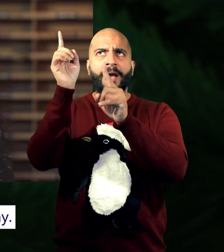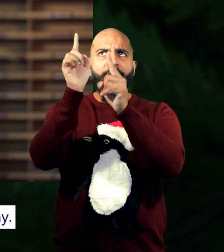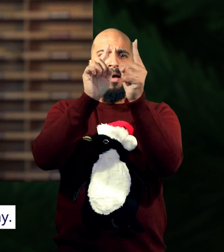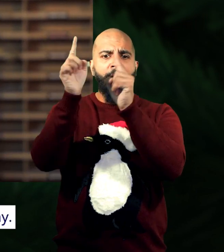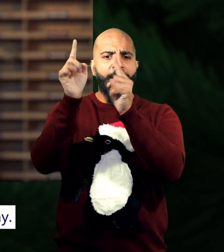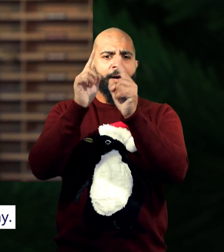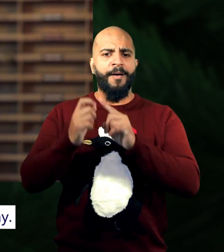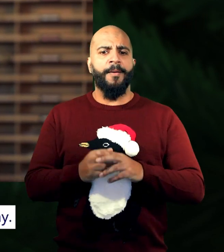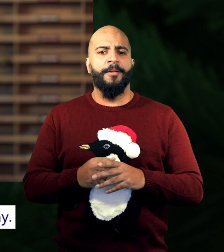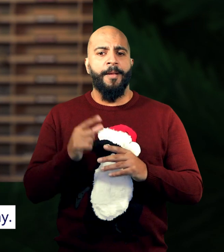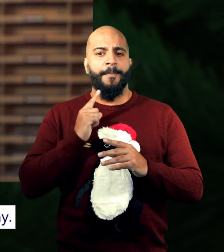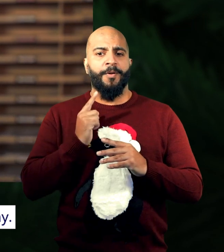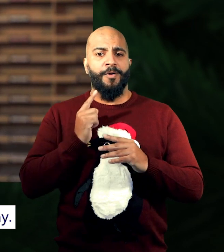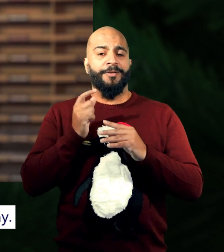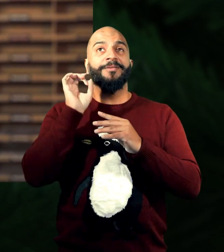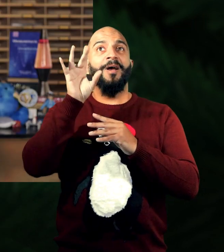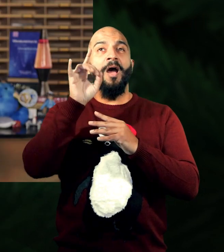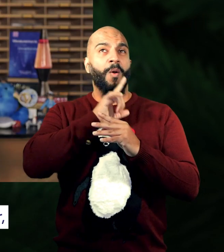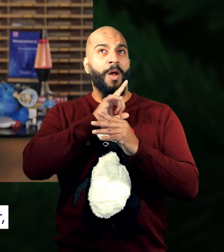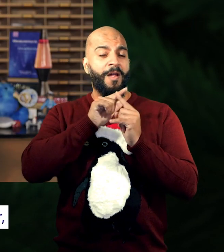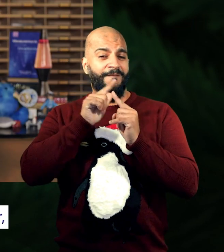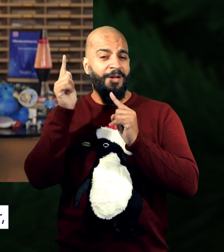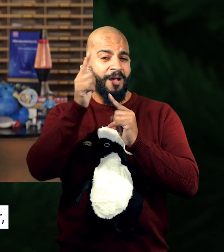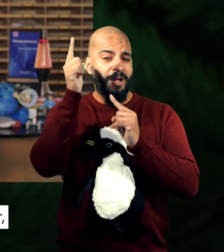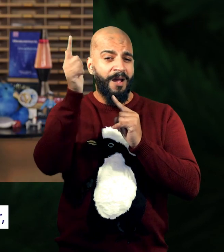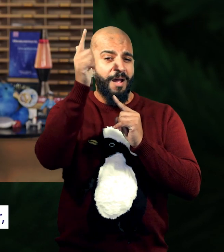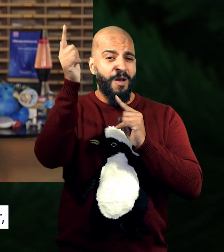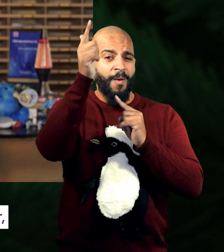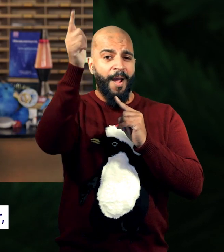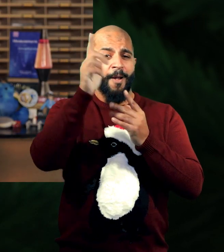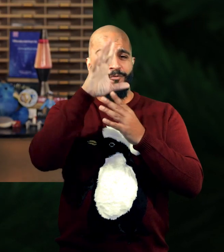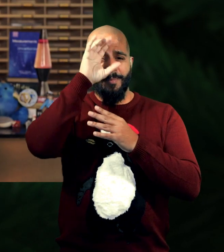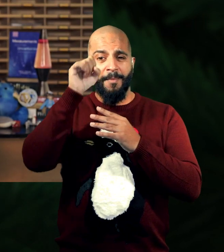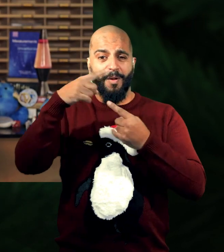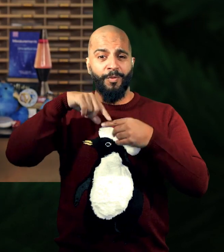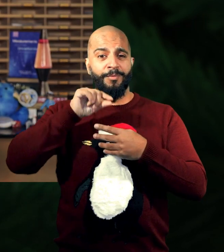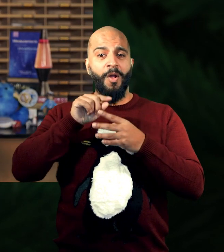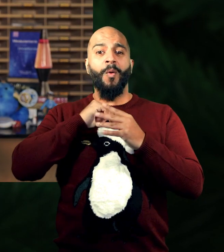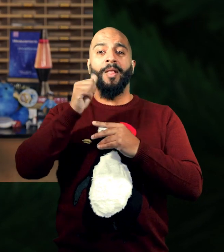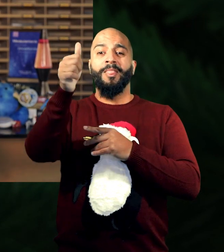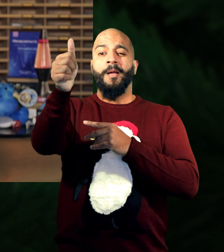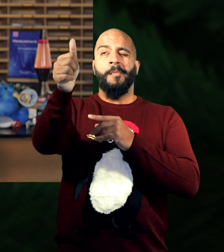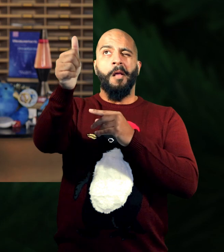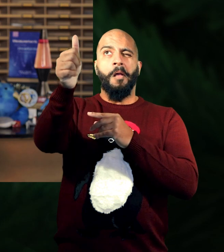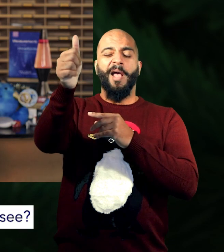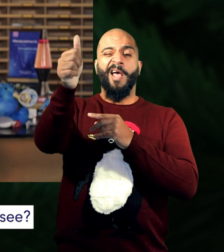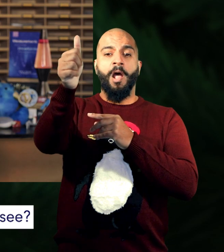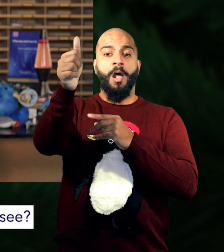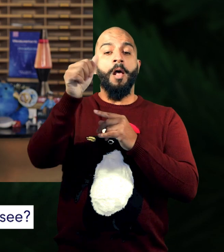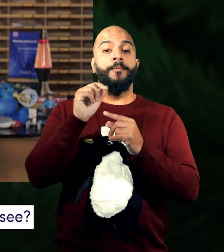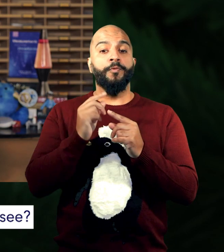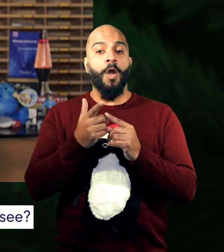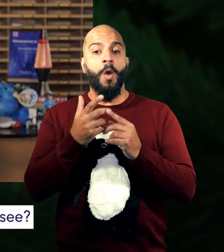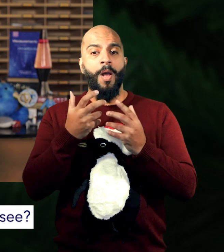this is because the stars are just so, so far away. Remember how we said the jumping gets smaller the further our thumbs were from our faces? So,